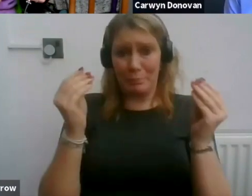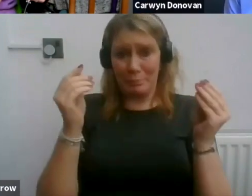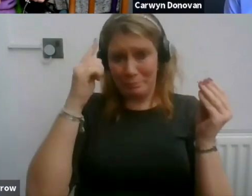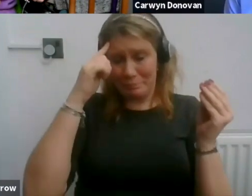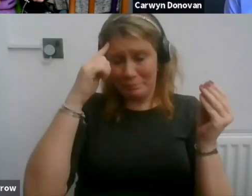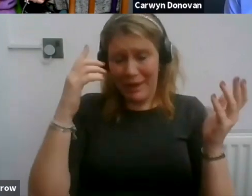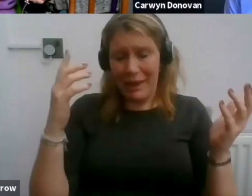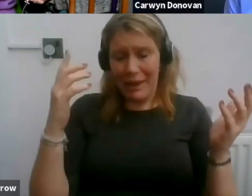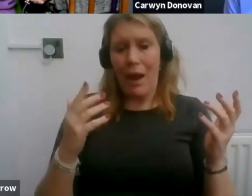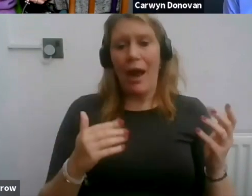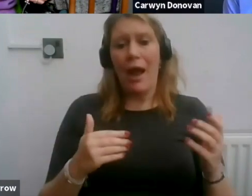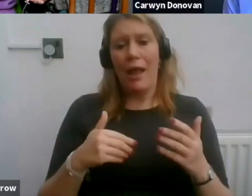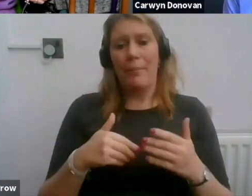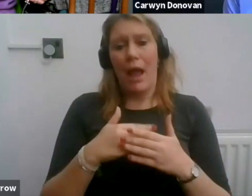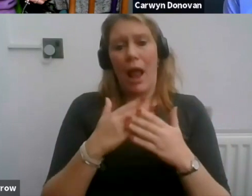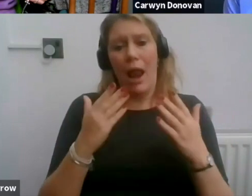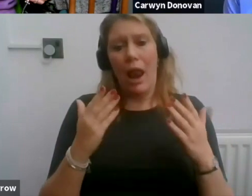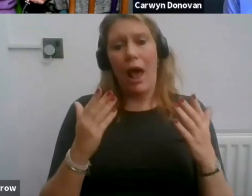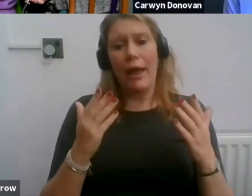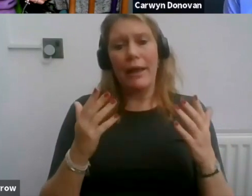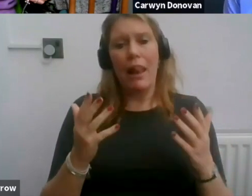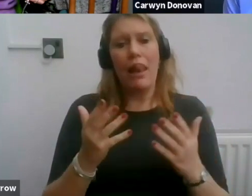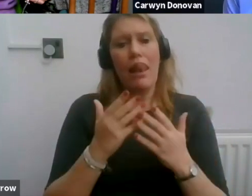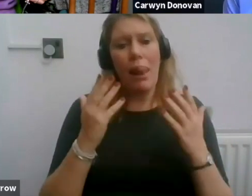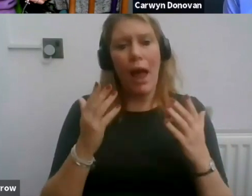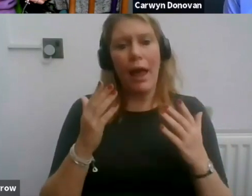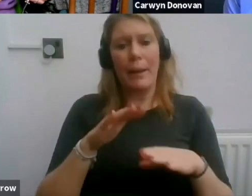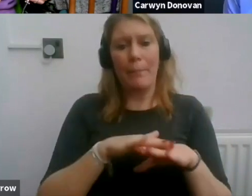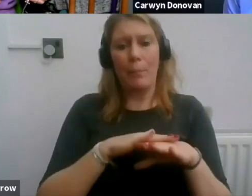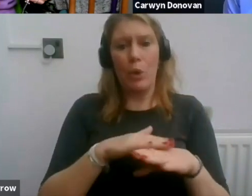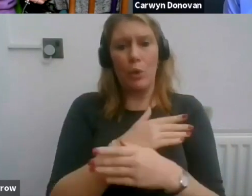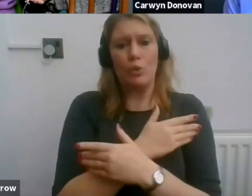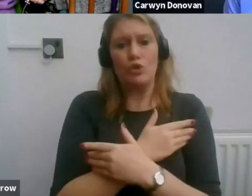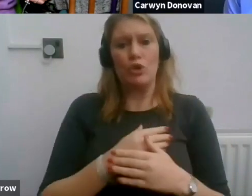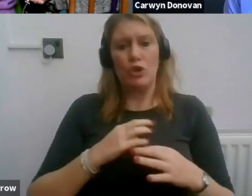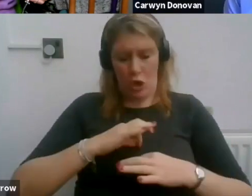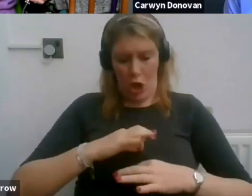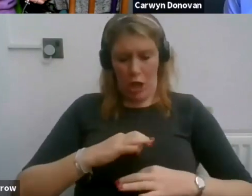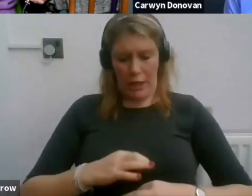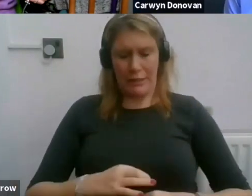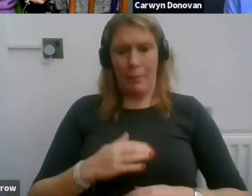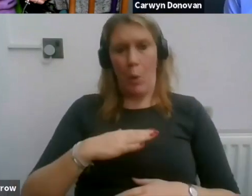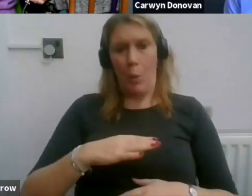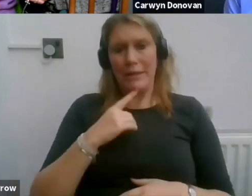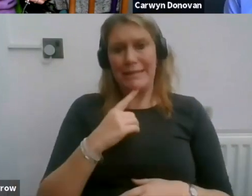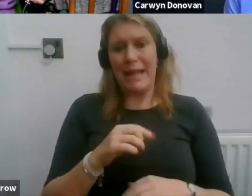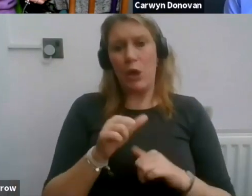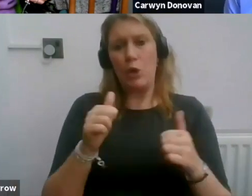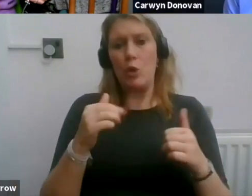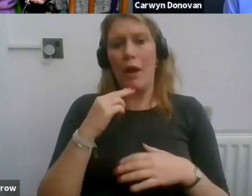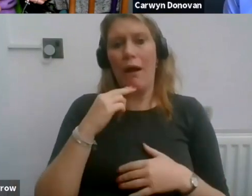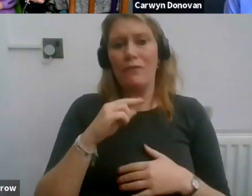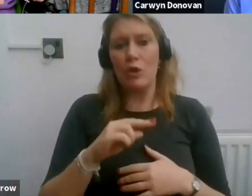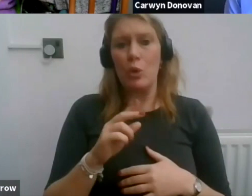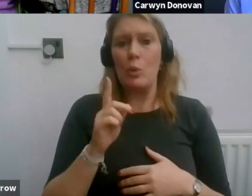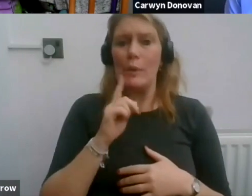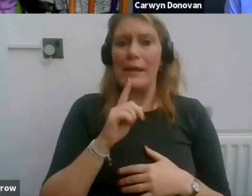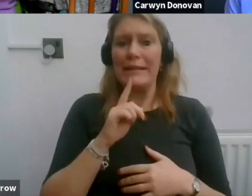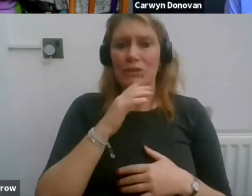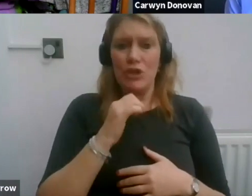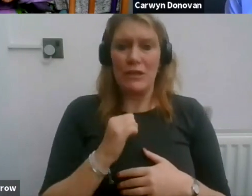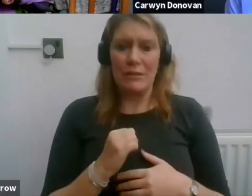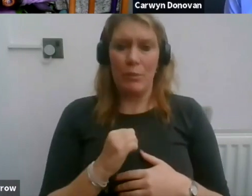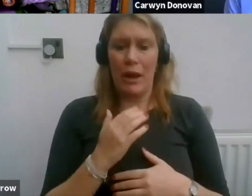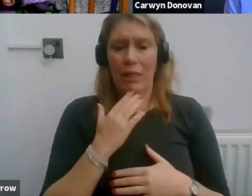light blue shirt on. But look, I wanted to say good afternoon, ladies and gentlemen. And I'd firstly like to